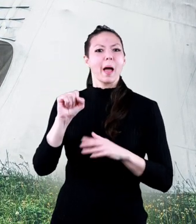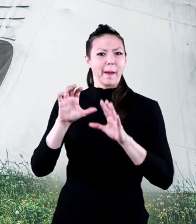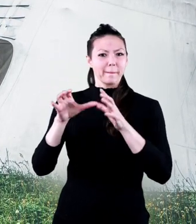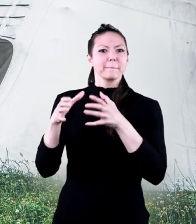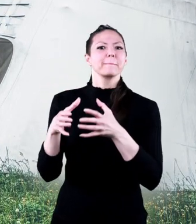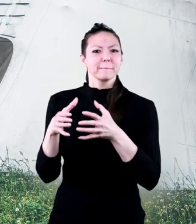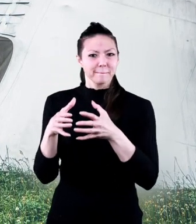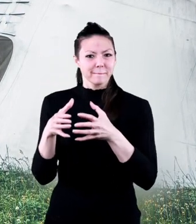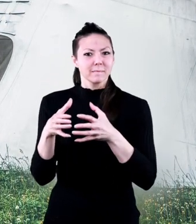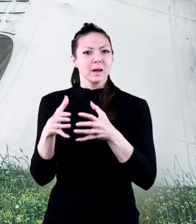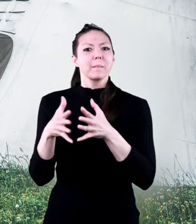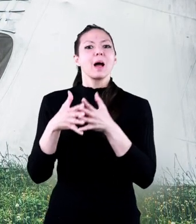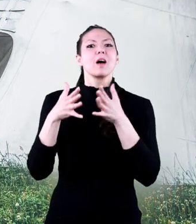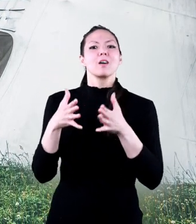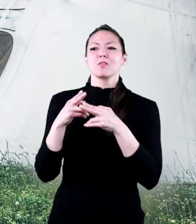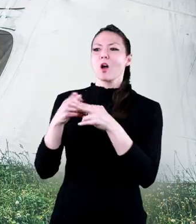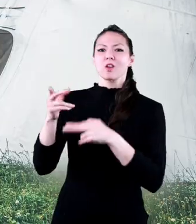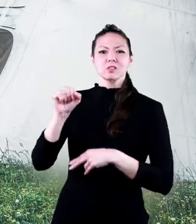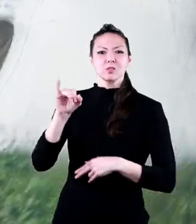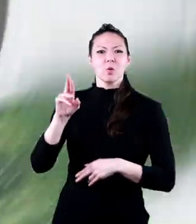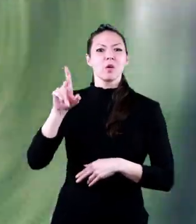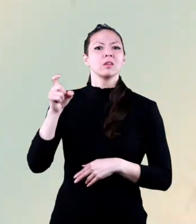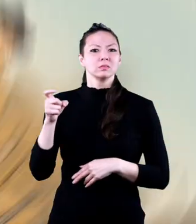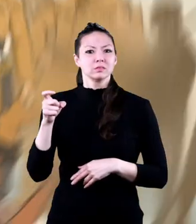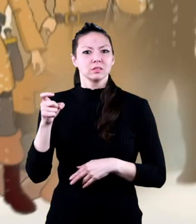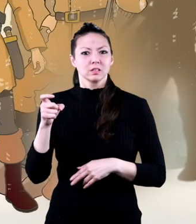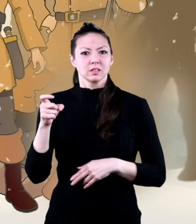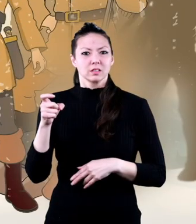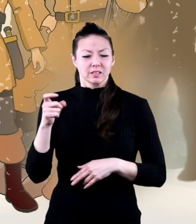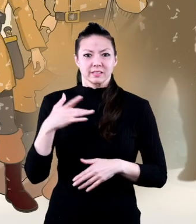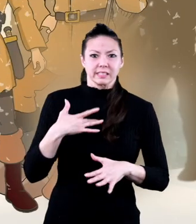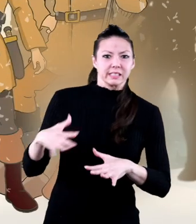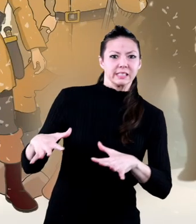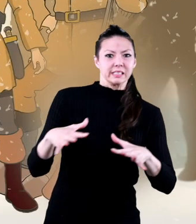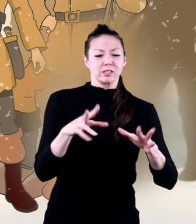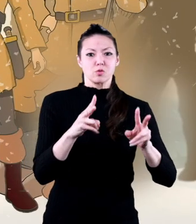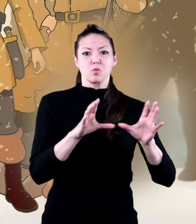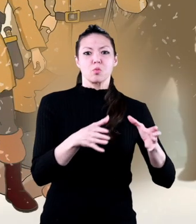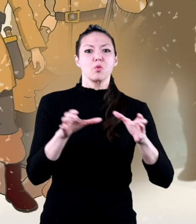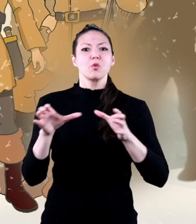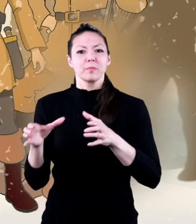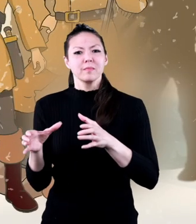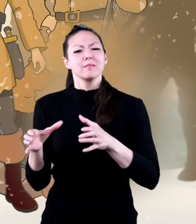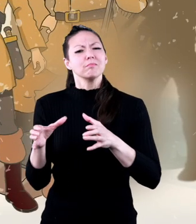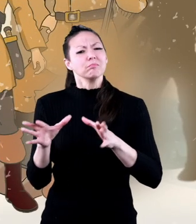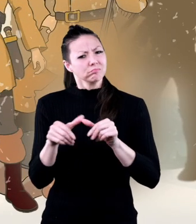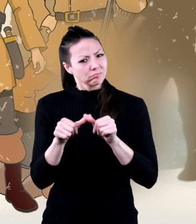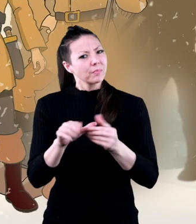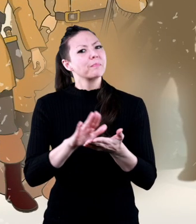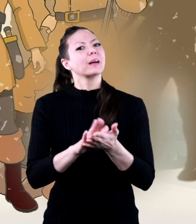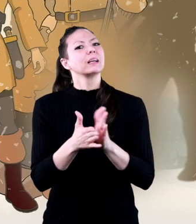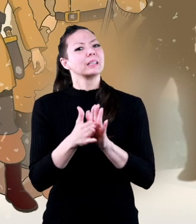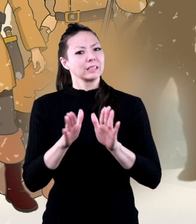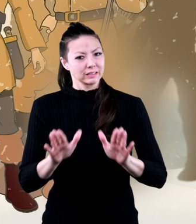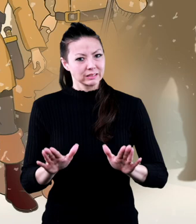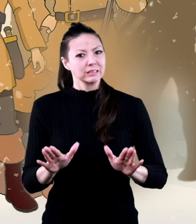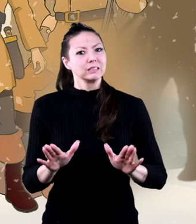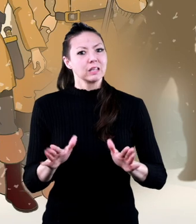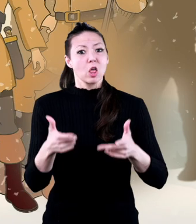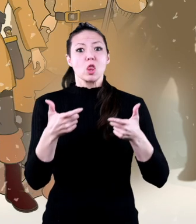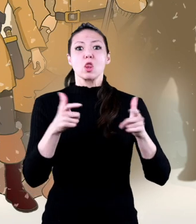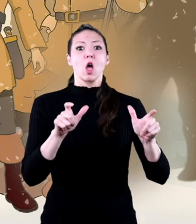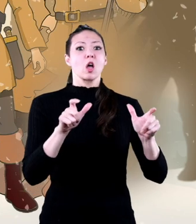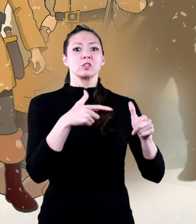tribe, whom the Americans called the Sioux. Despite some tension, the two groups were able to remain peaceful,